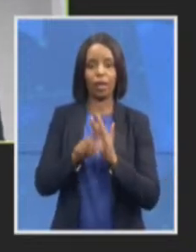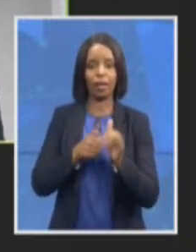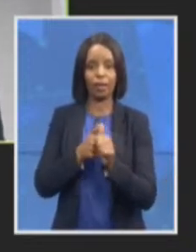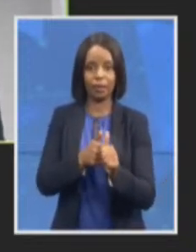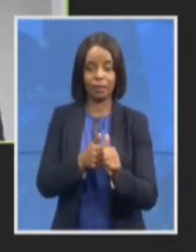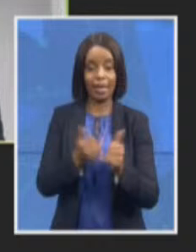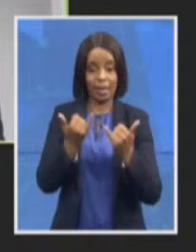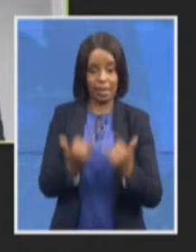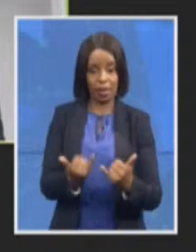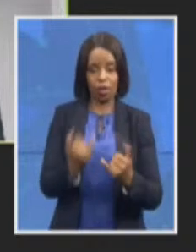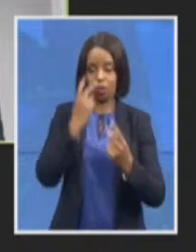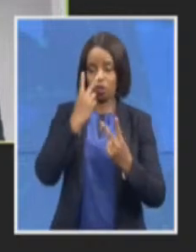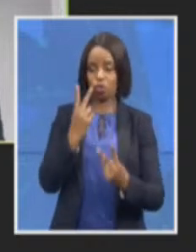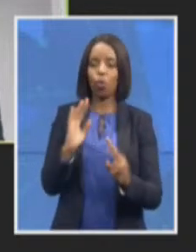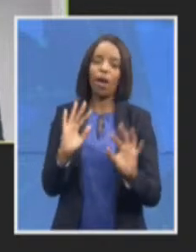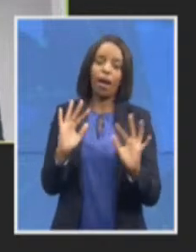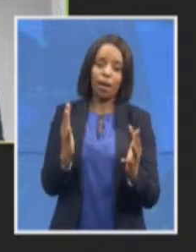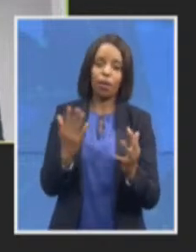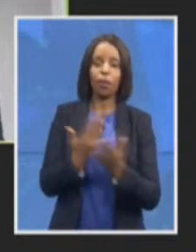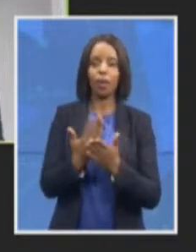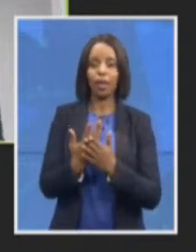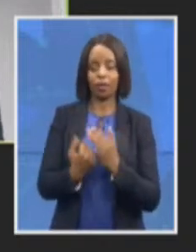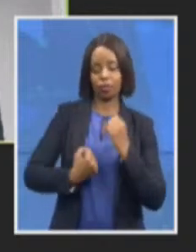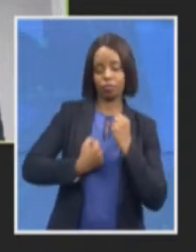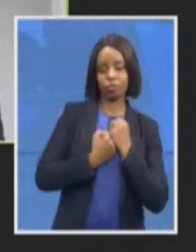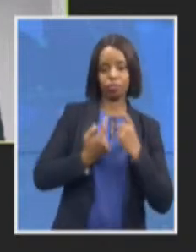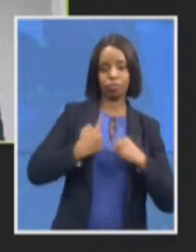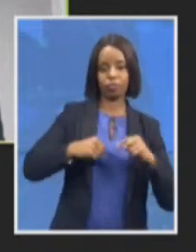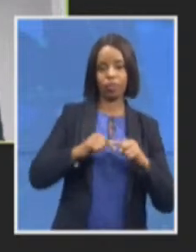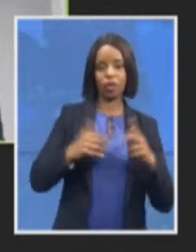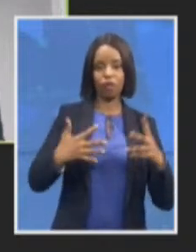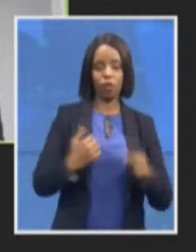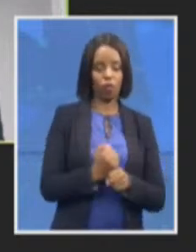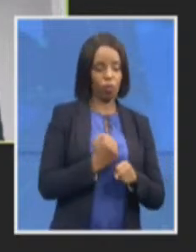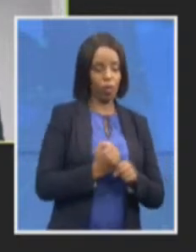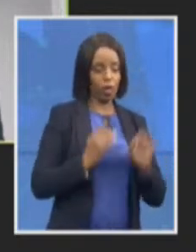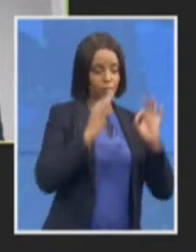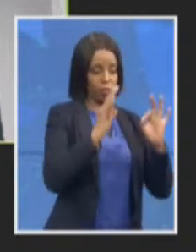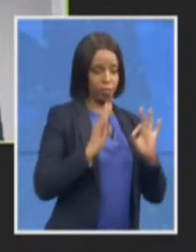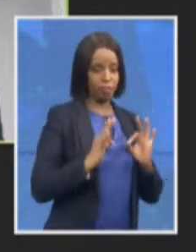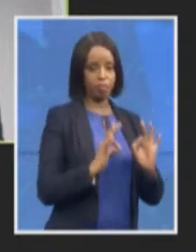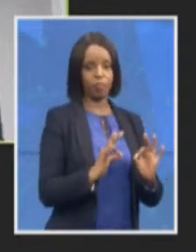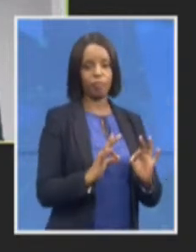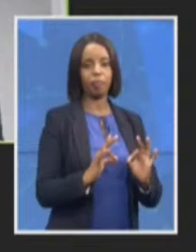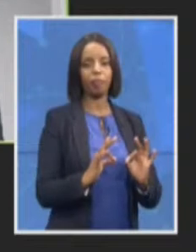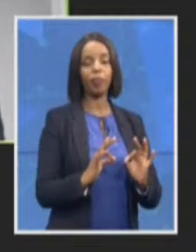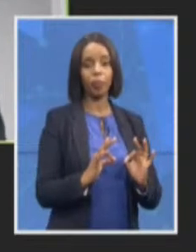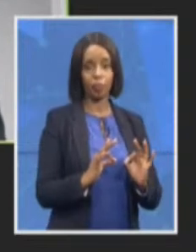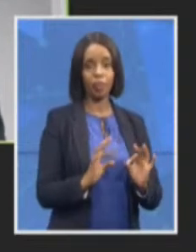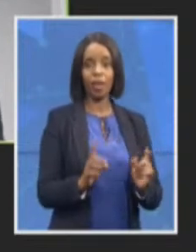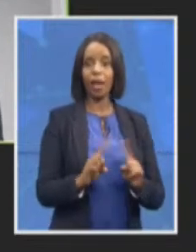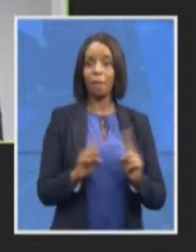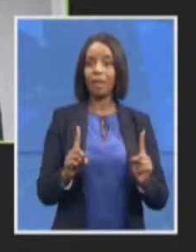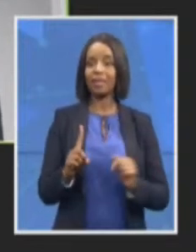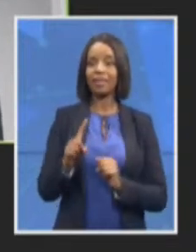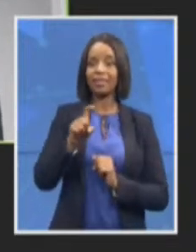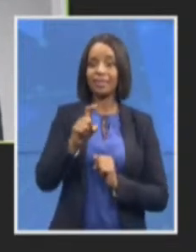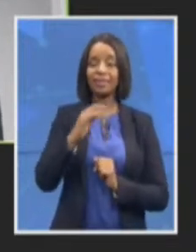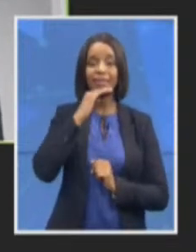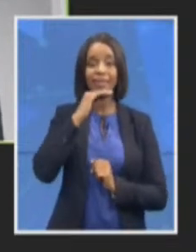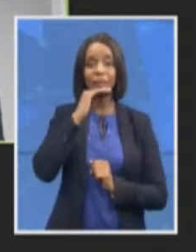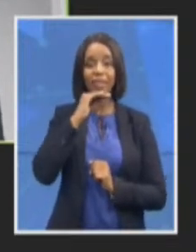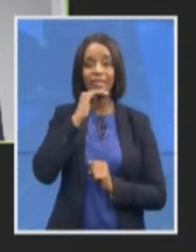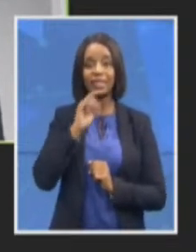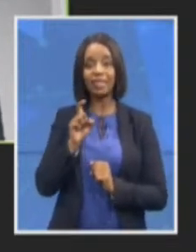effectively and innovatively as possible but this is not just about optics we have positioned the SOC as it is known